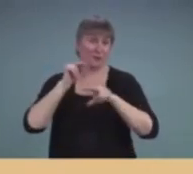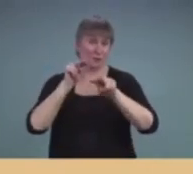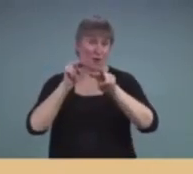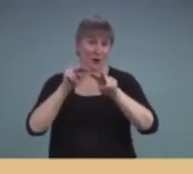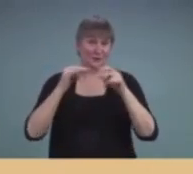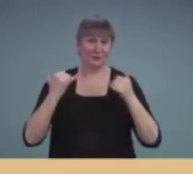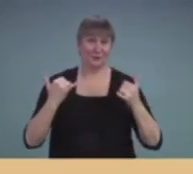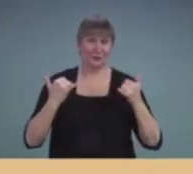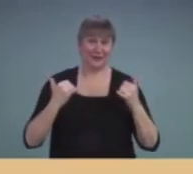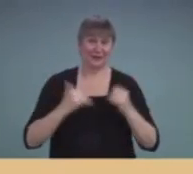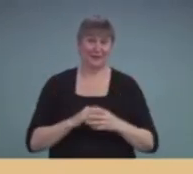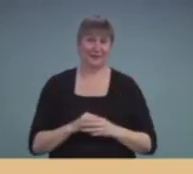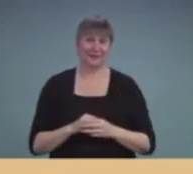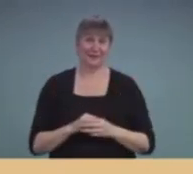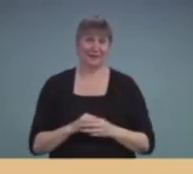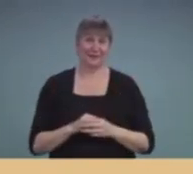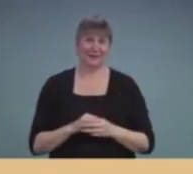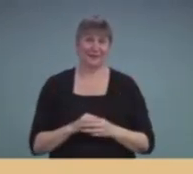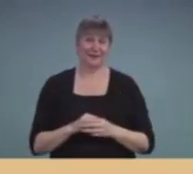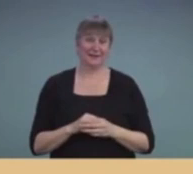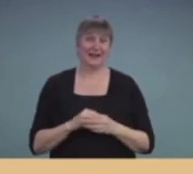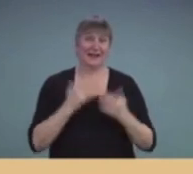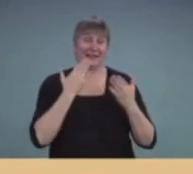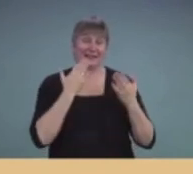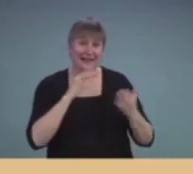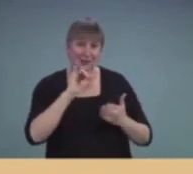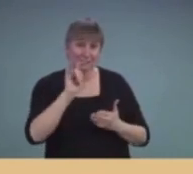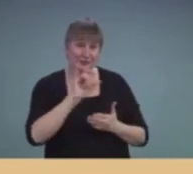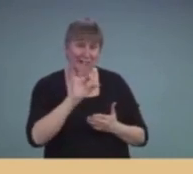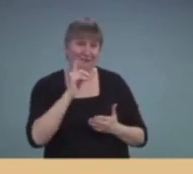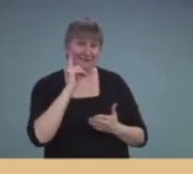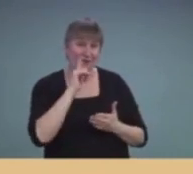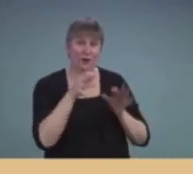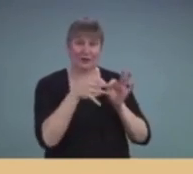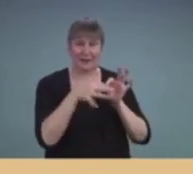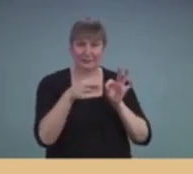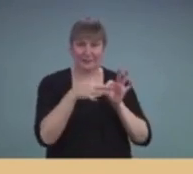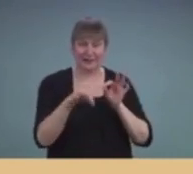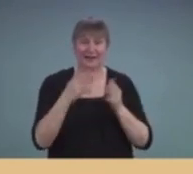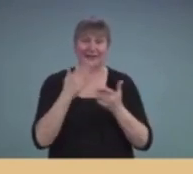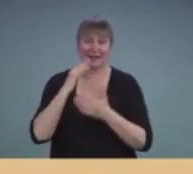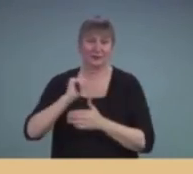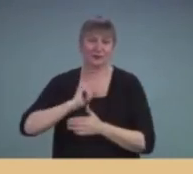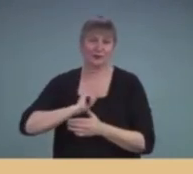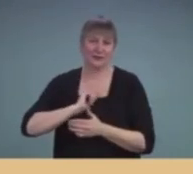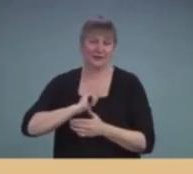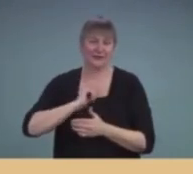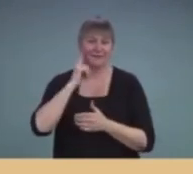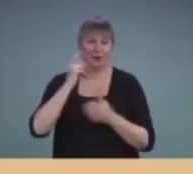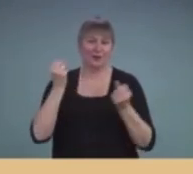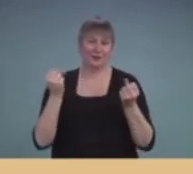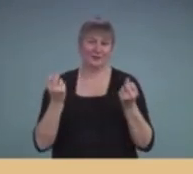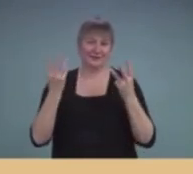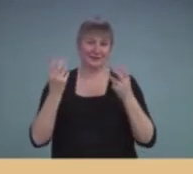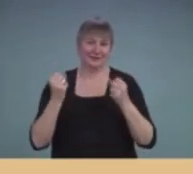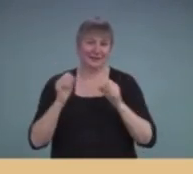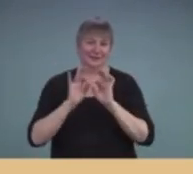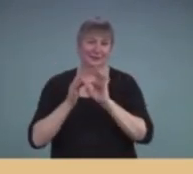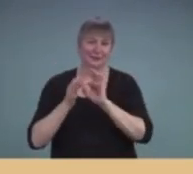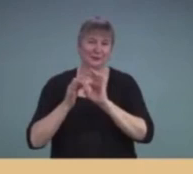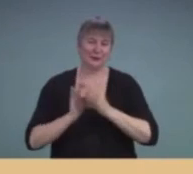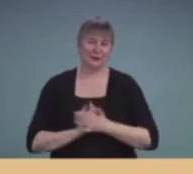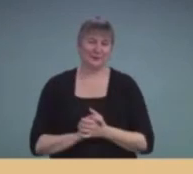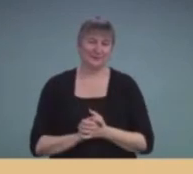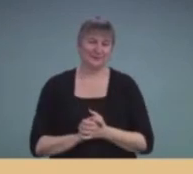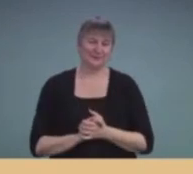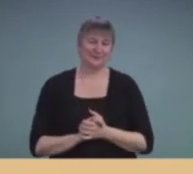I want to thank Jeff for doing the captioning and Tracy for doing the sign language interpretation.